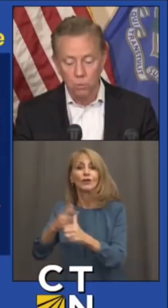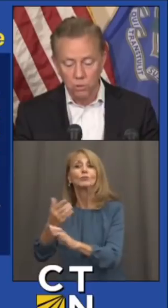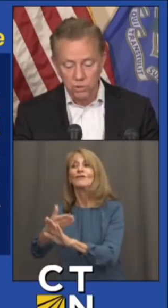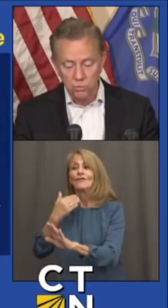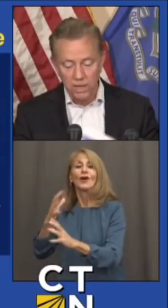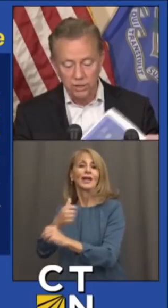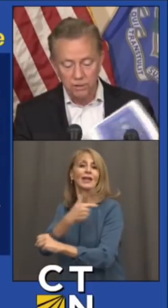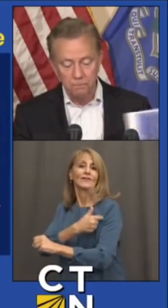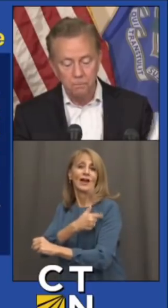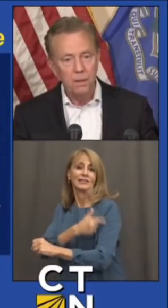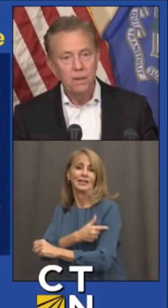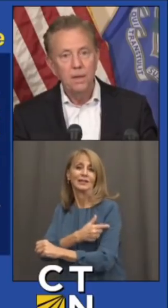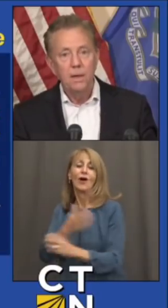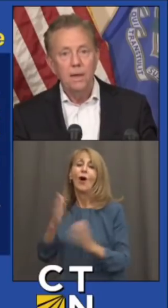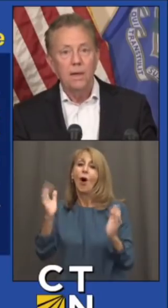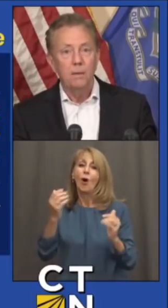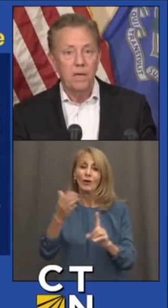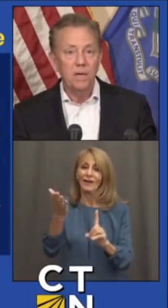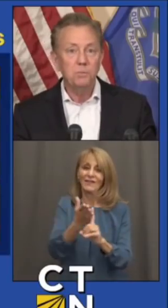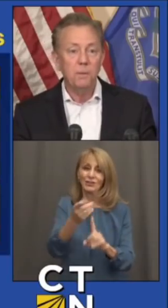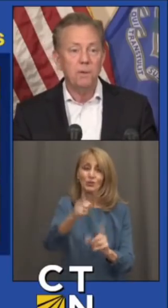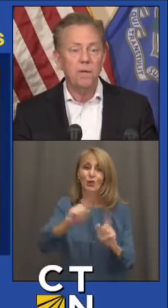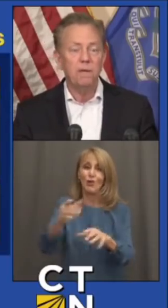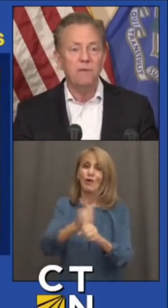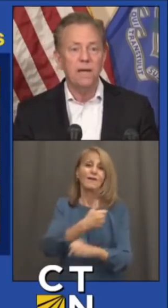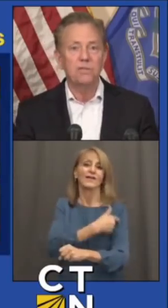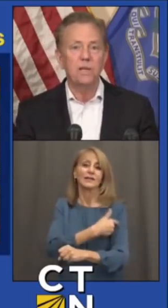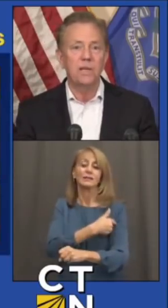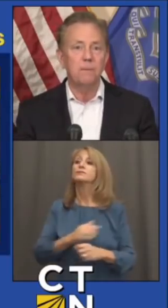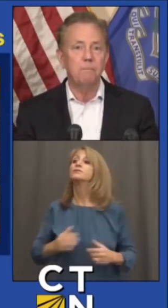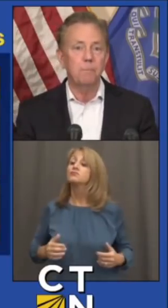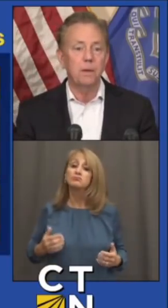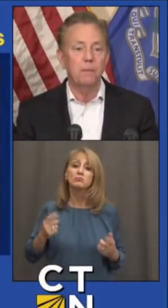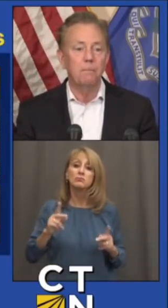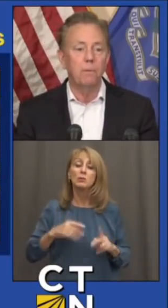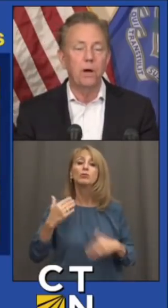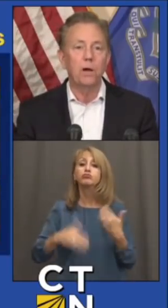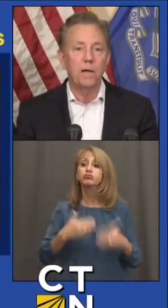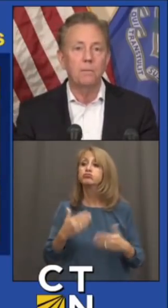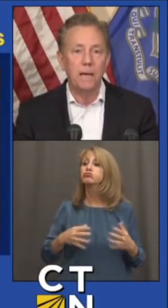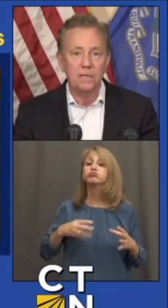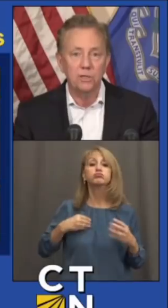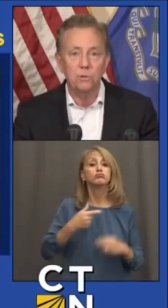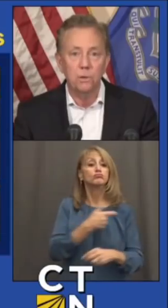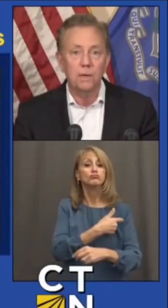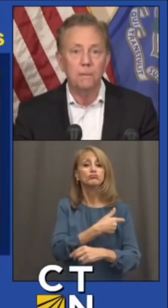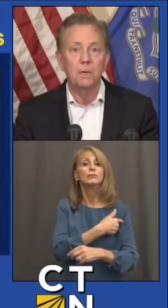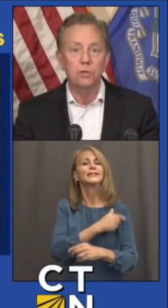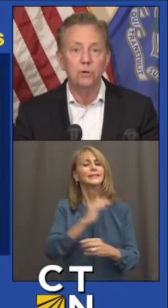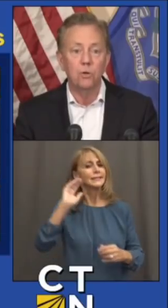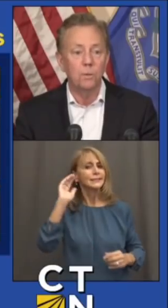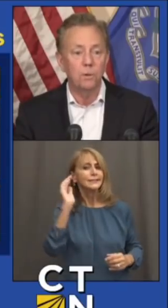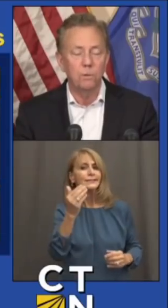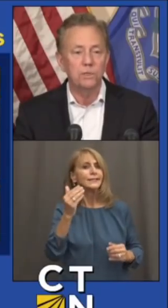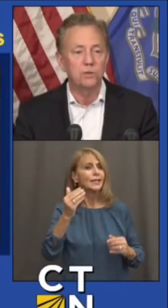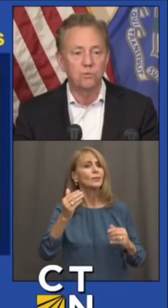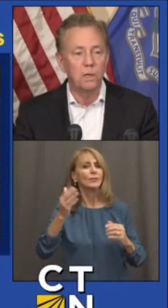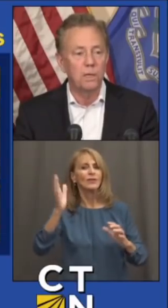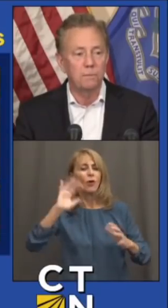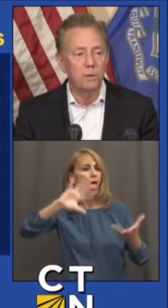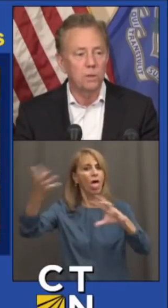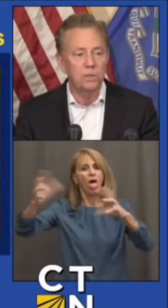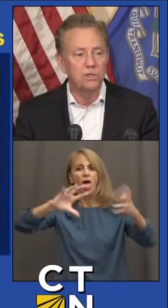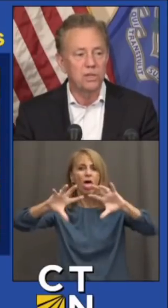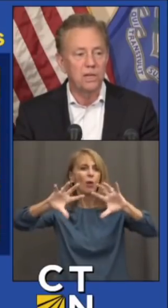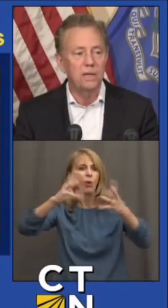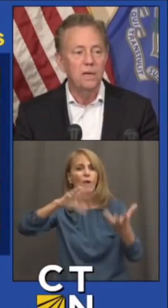that plus moral suasion. And because people are getting vaccinated, we are getting back to a new normal, which is